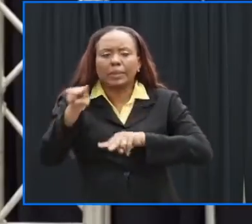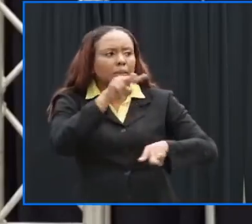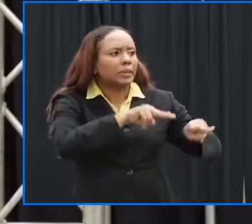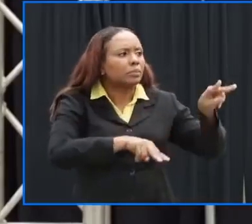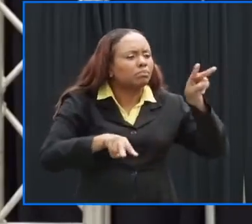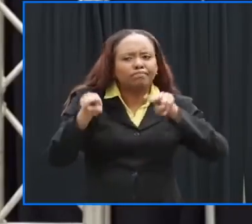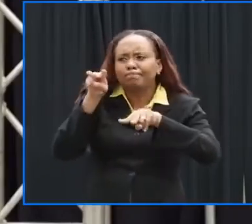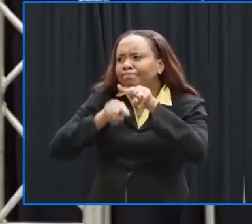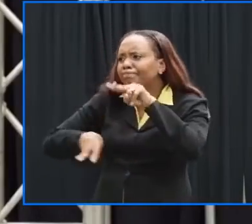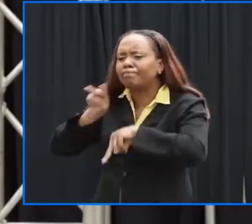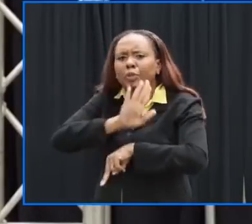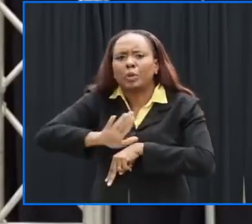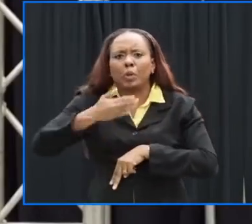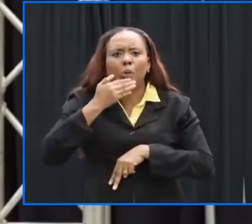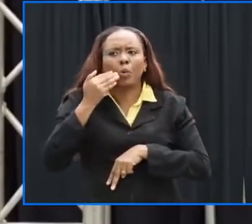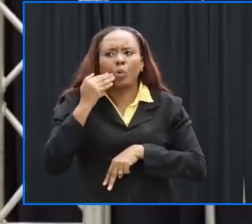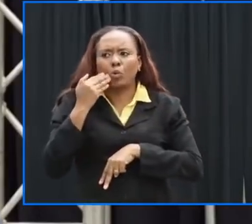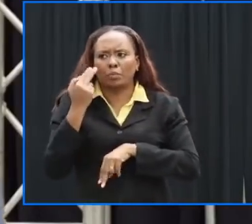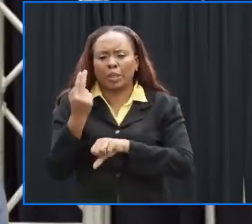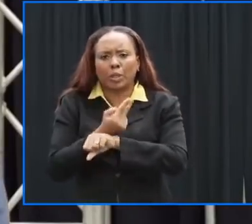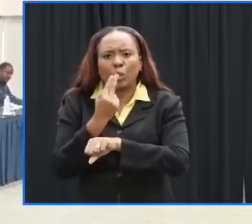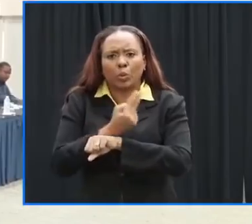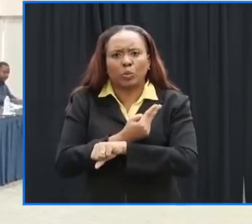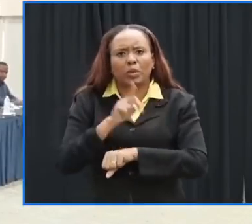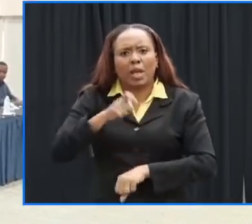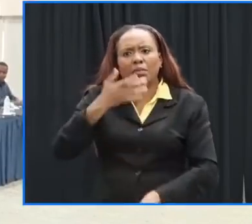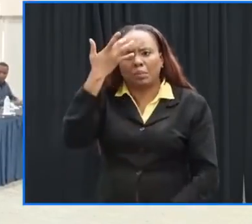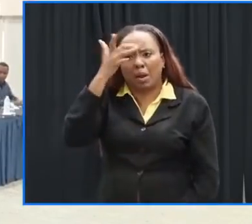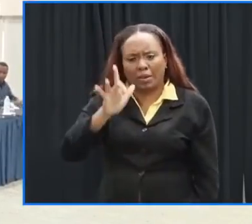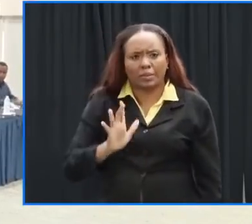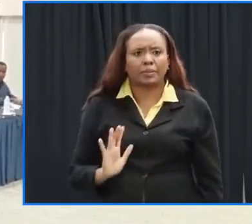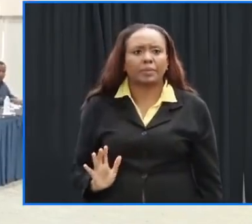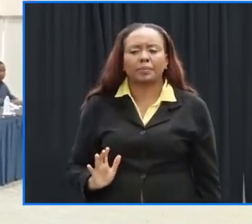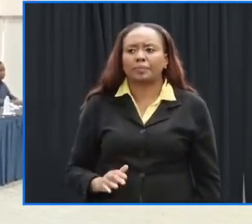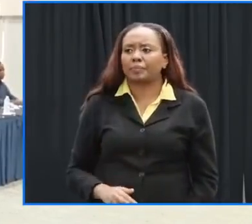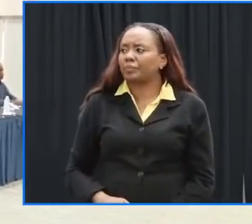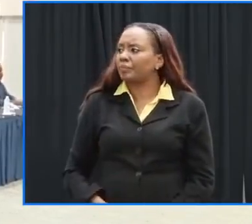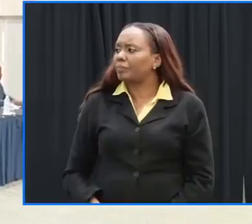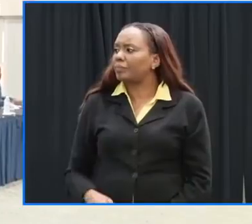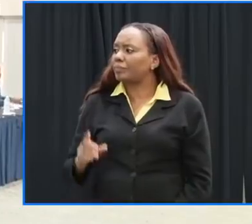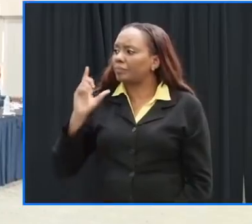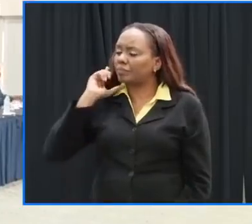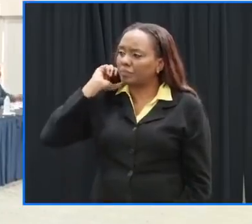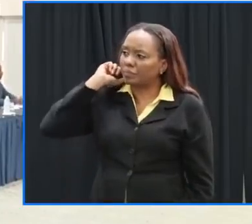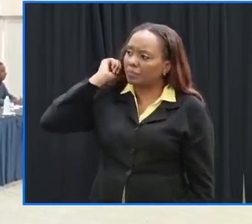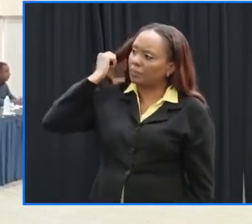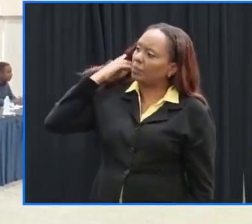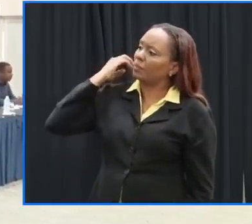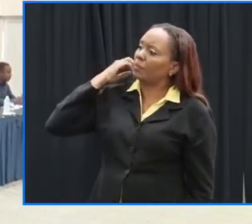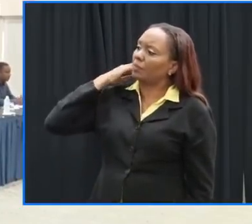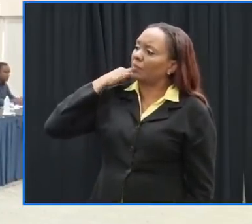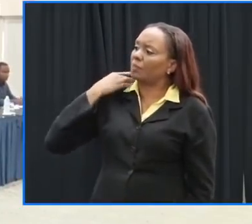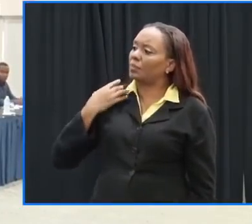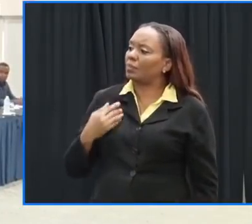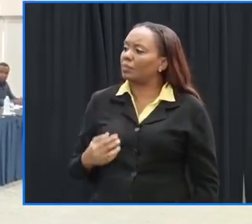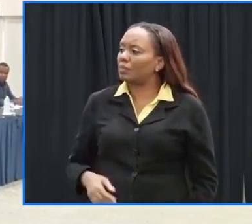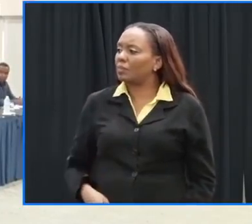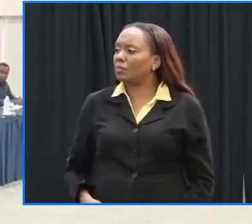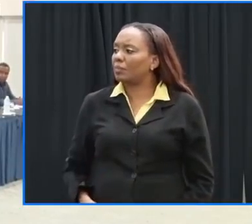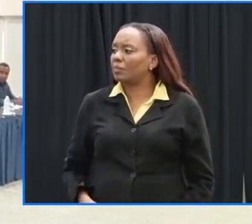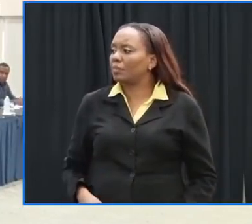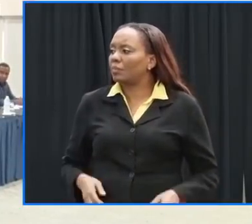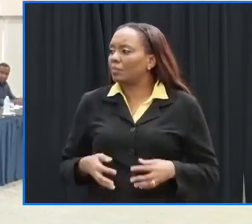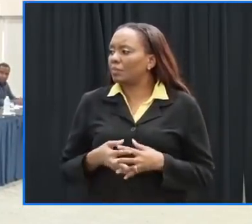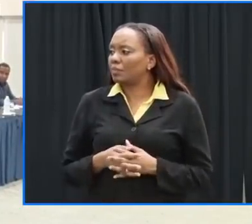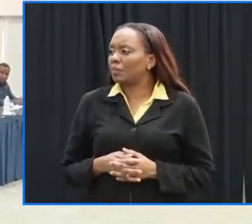asking you to use remaining time wisely pm thank you very much um there